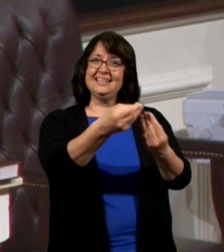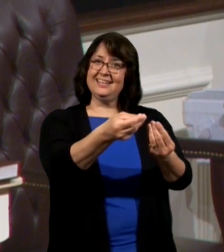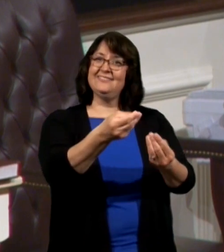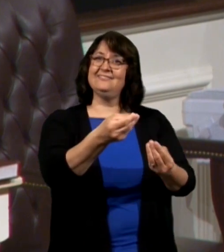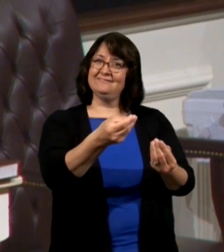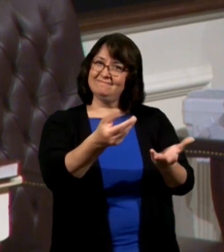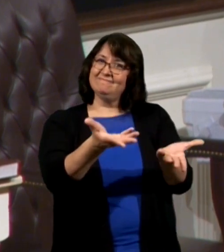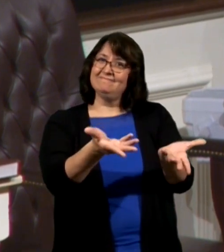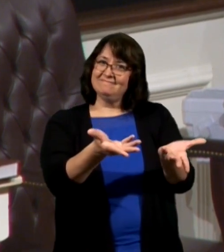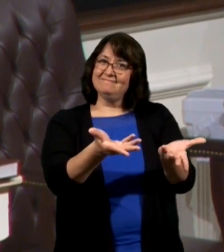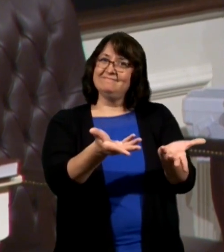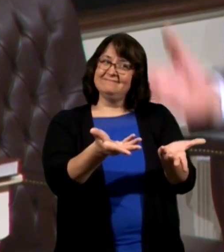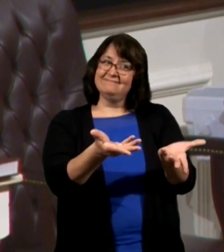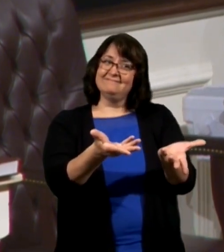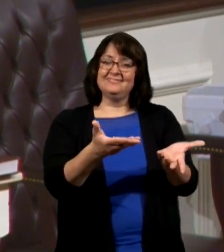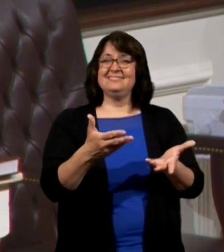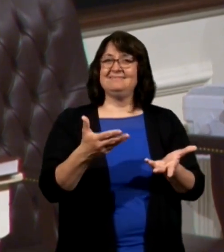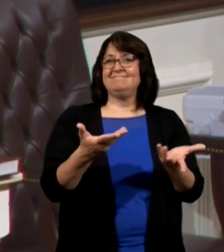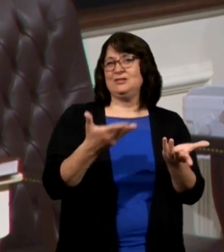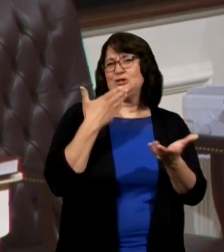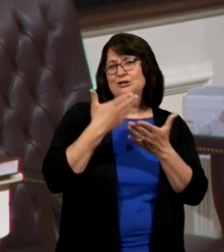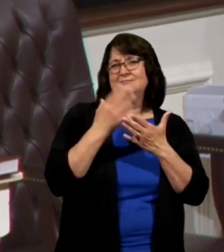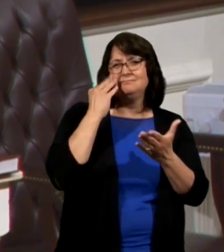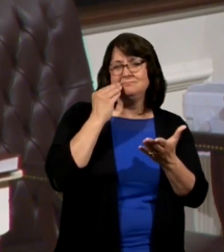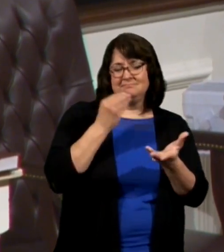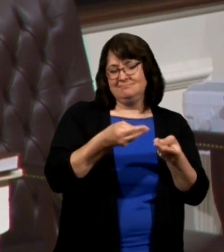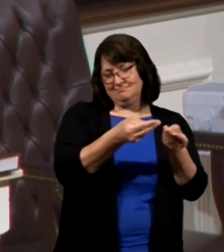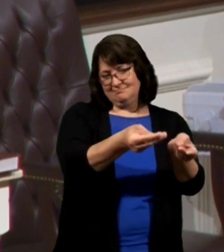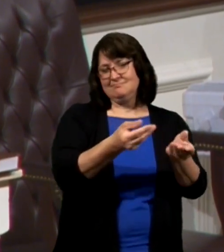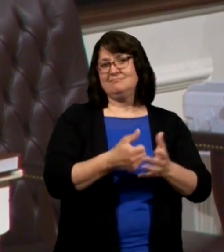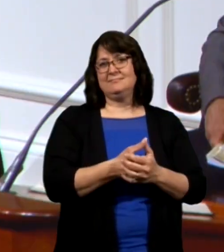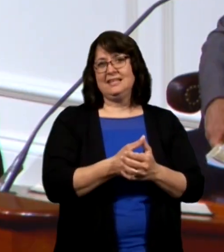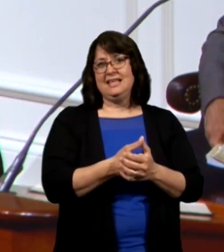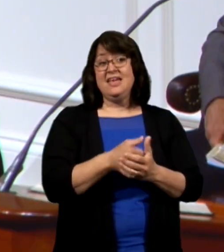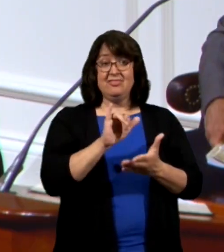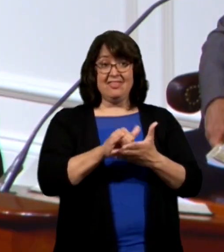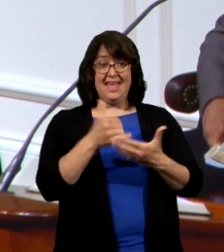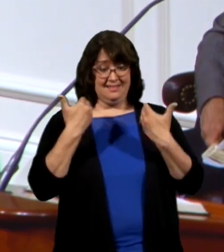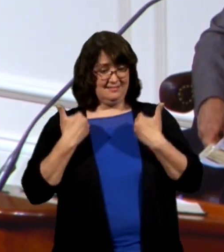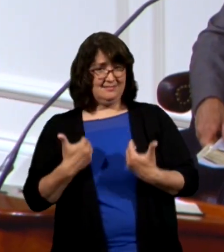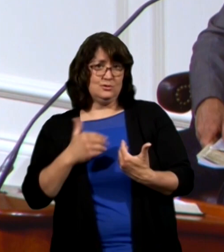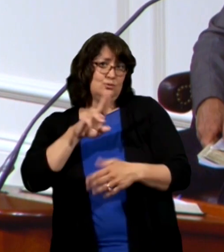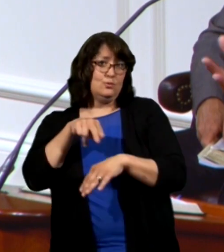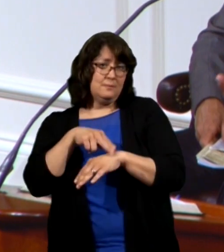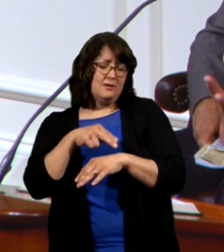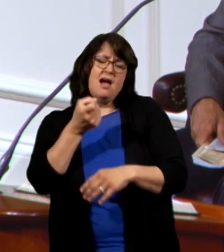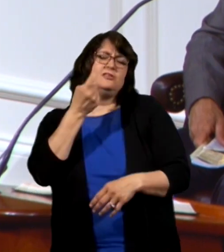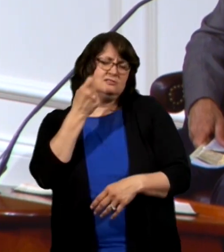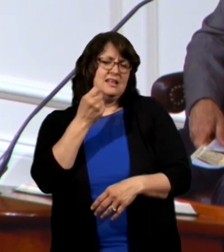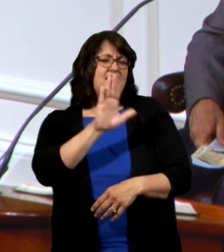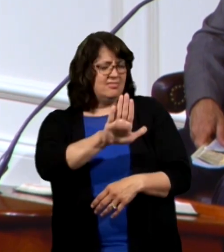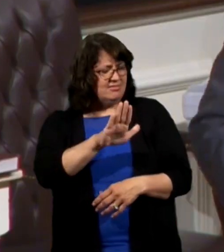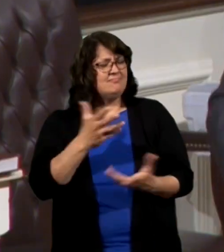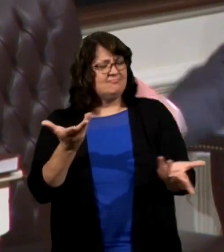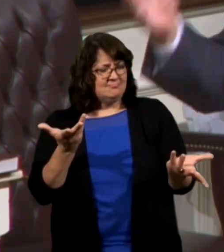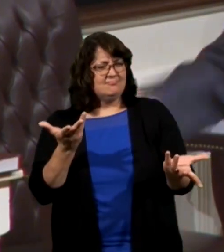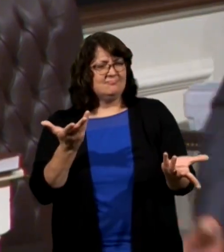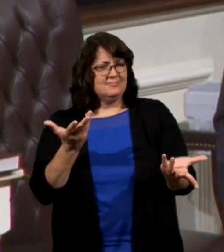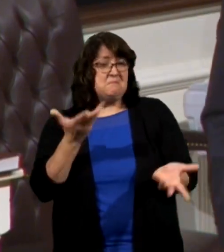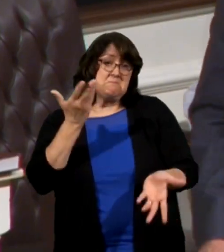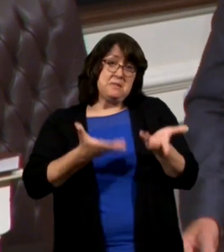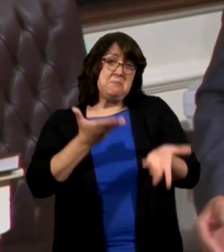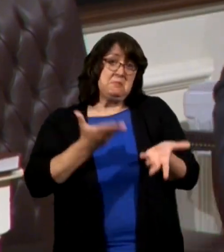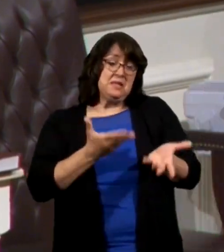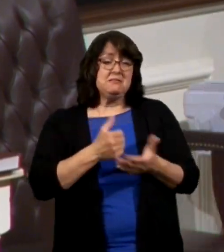halfway decent taste in their mouth that you're civil that you understand that hey there